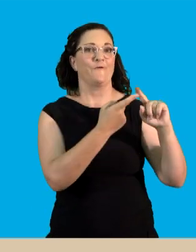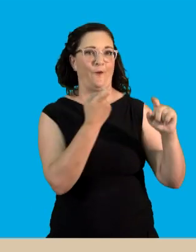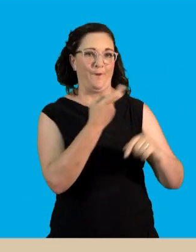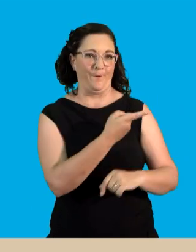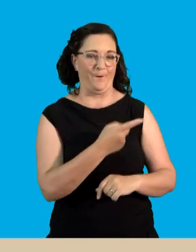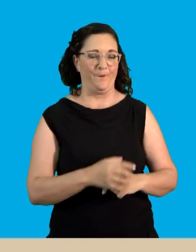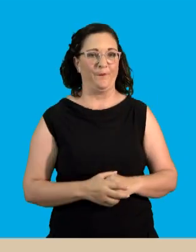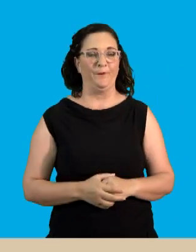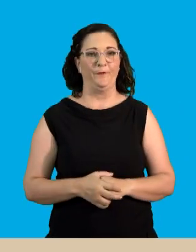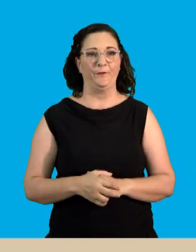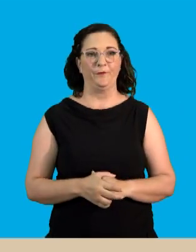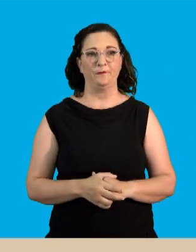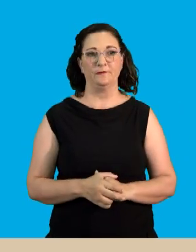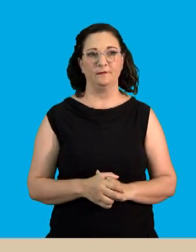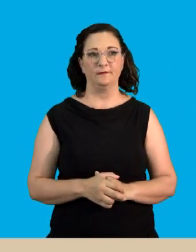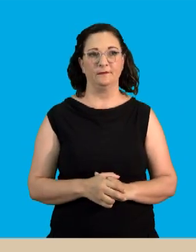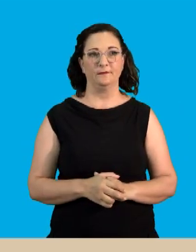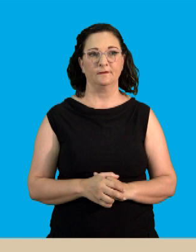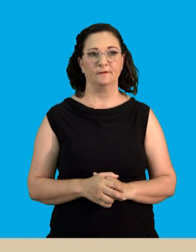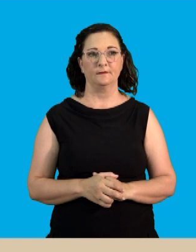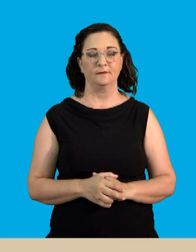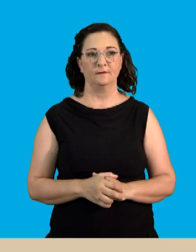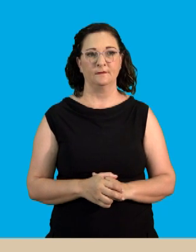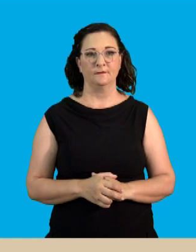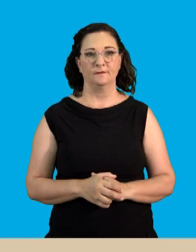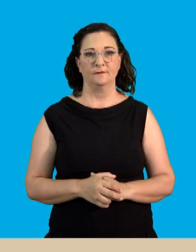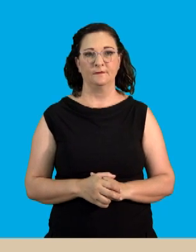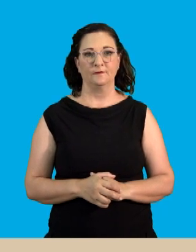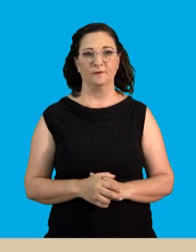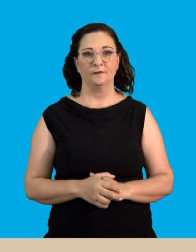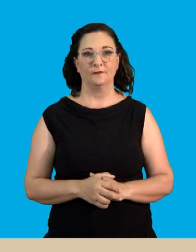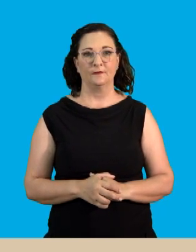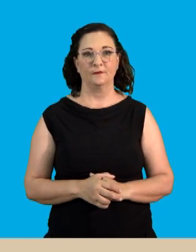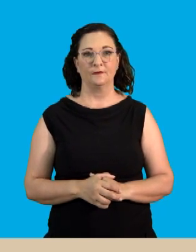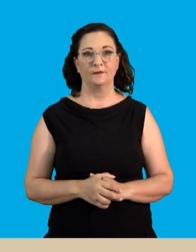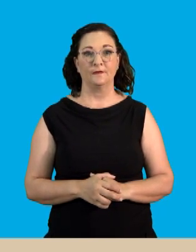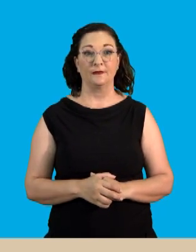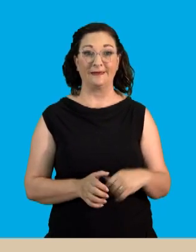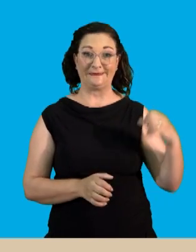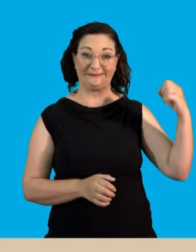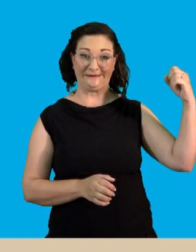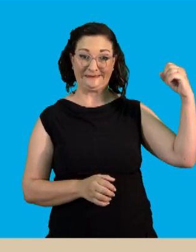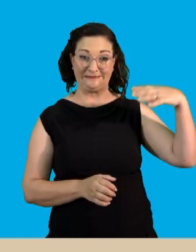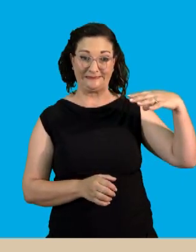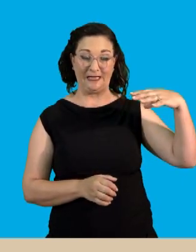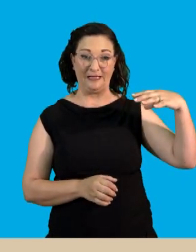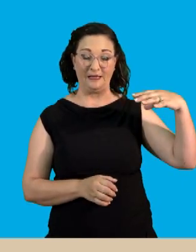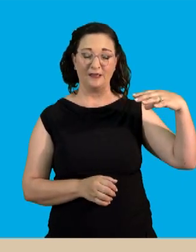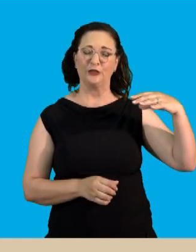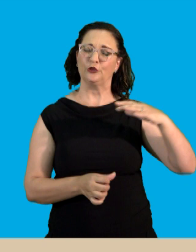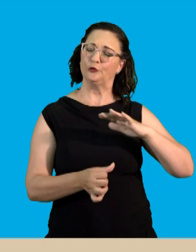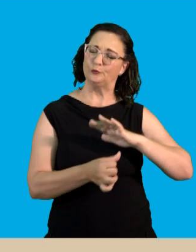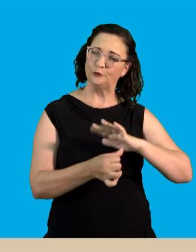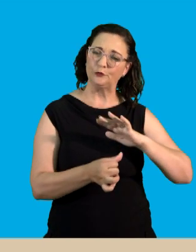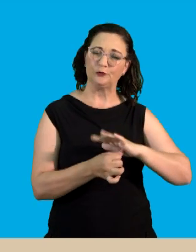Right. And then the other reason is that photosynthesis, the sun is also important for photosynthesis. Because